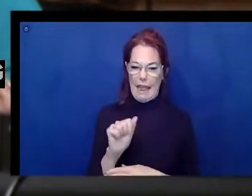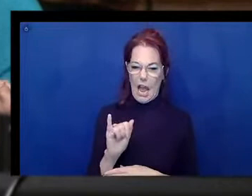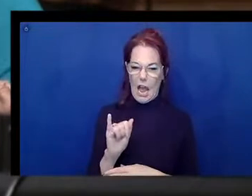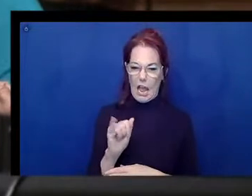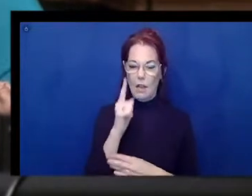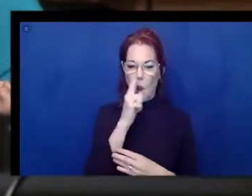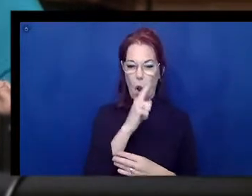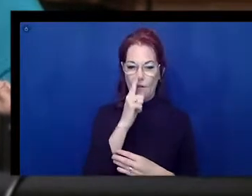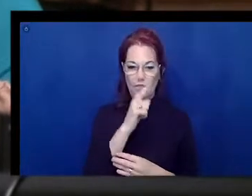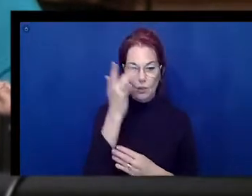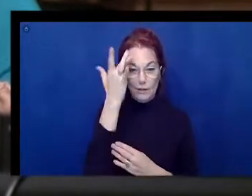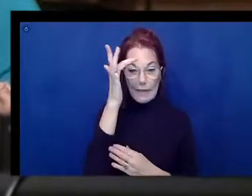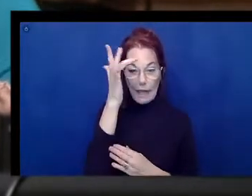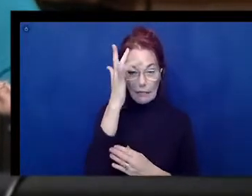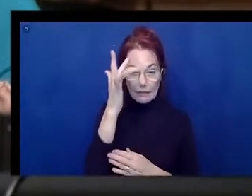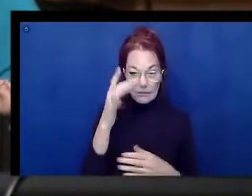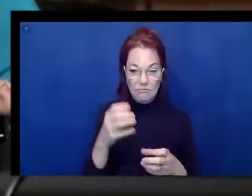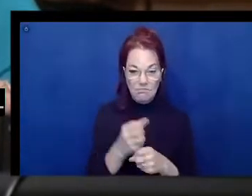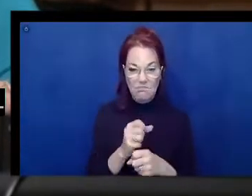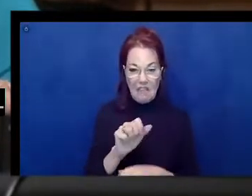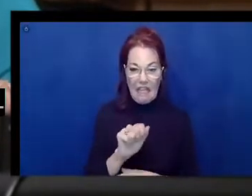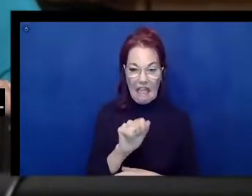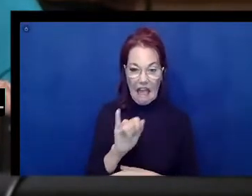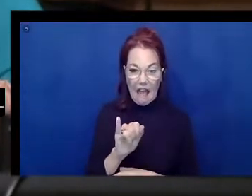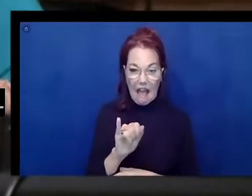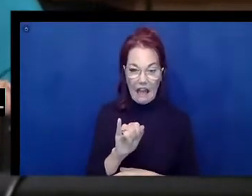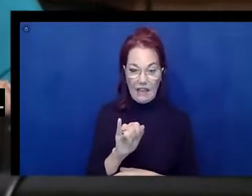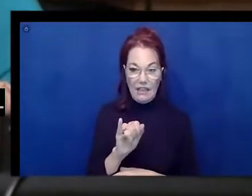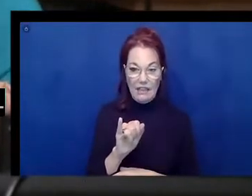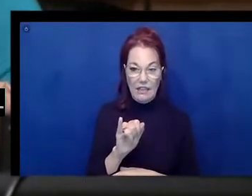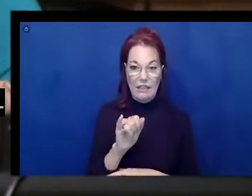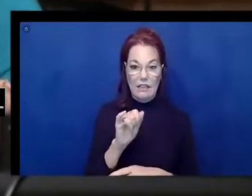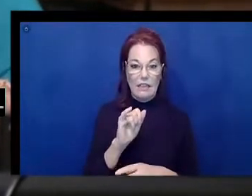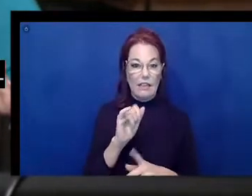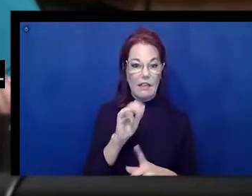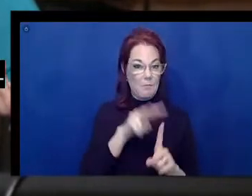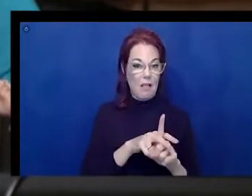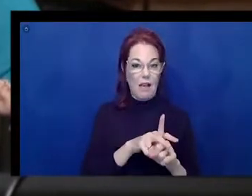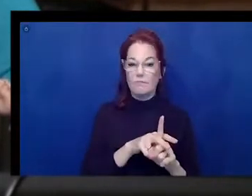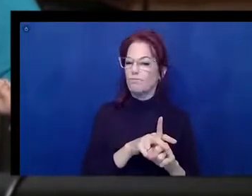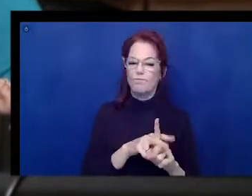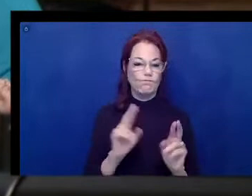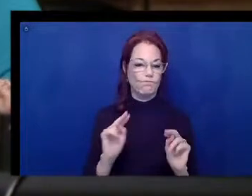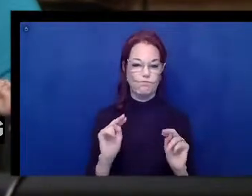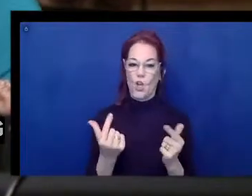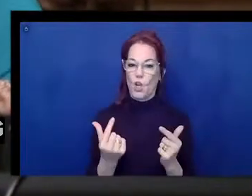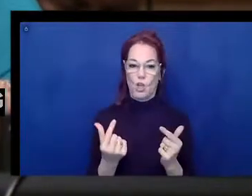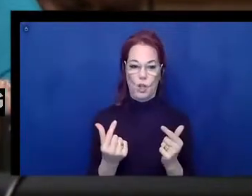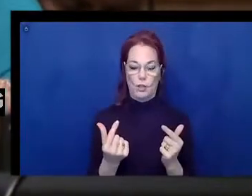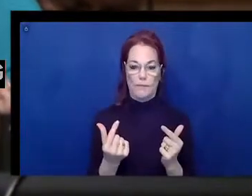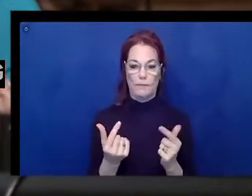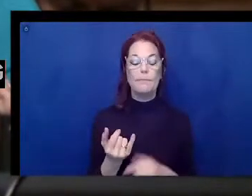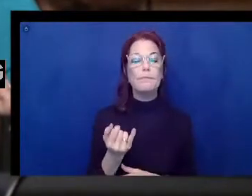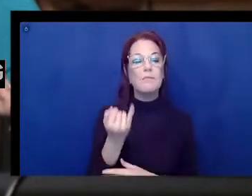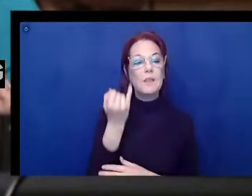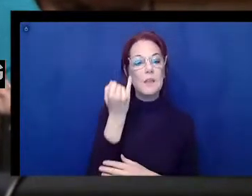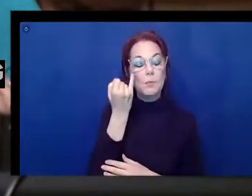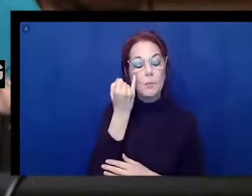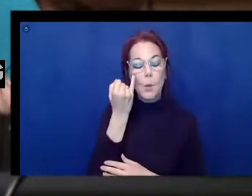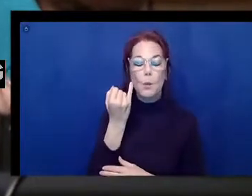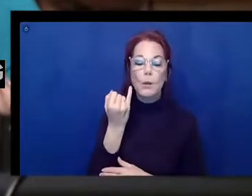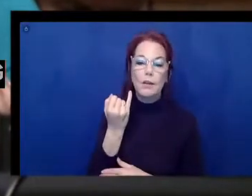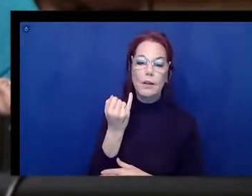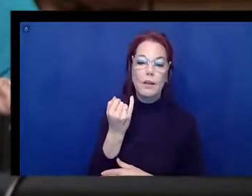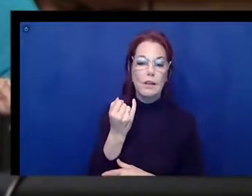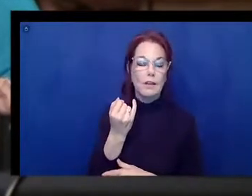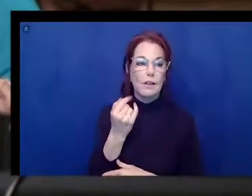that's being applied. That's not a good way of going about it. If you want to think about having accessibility, you start with